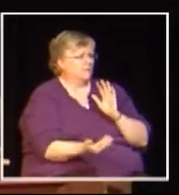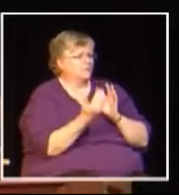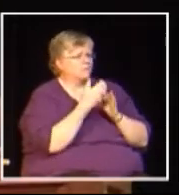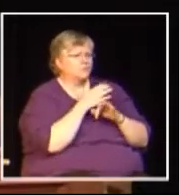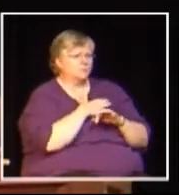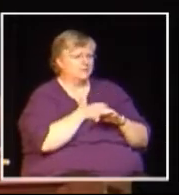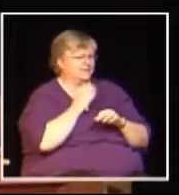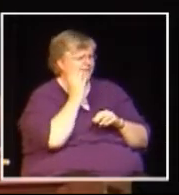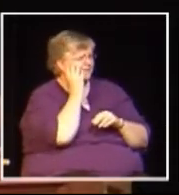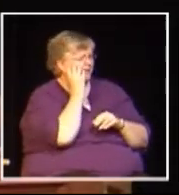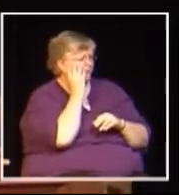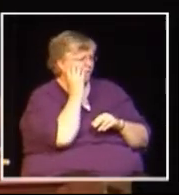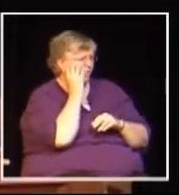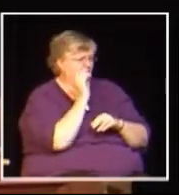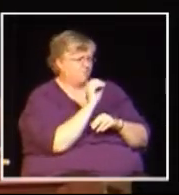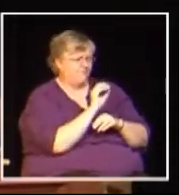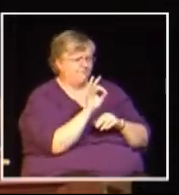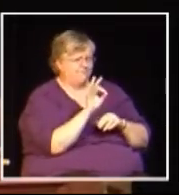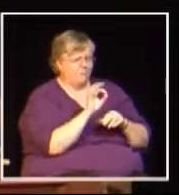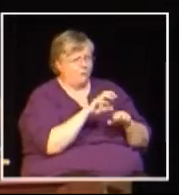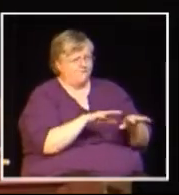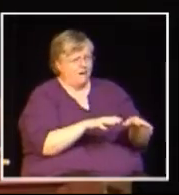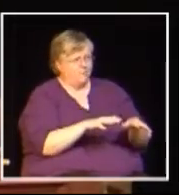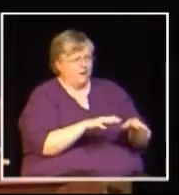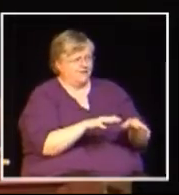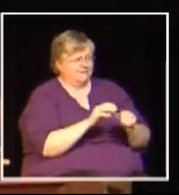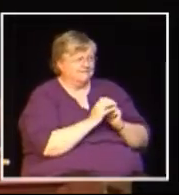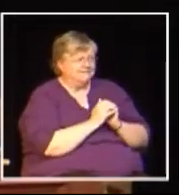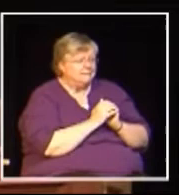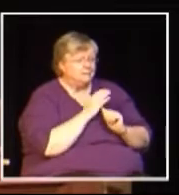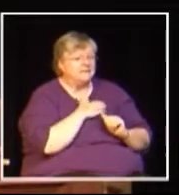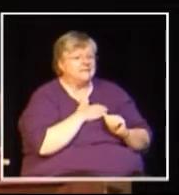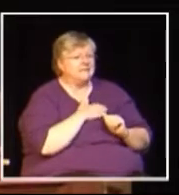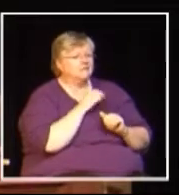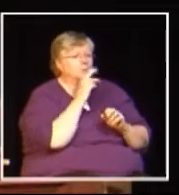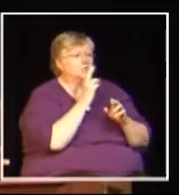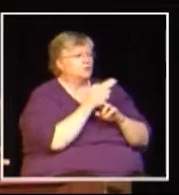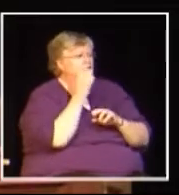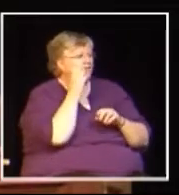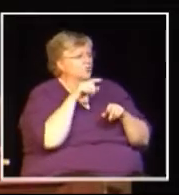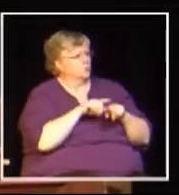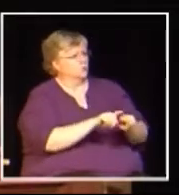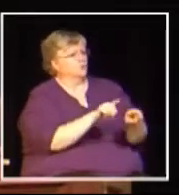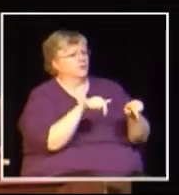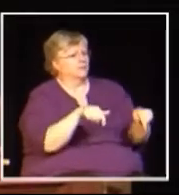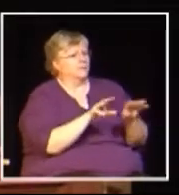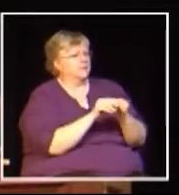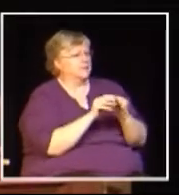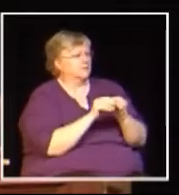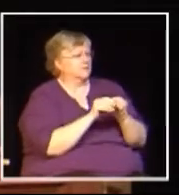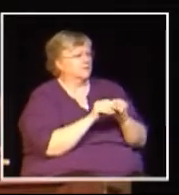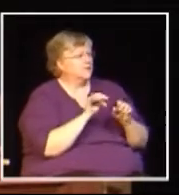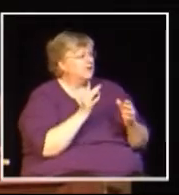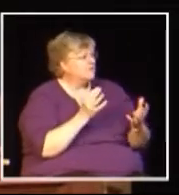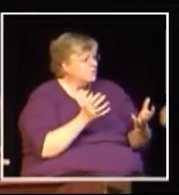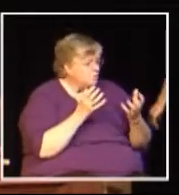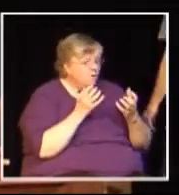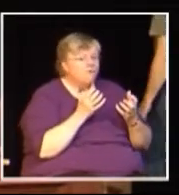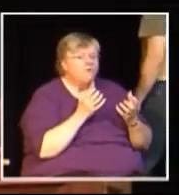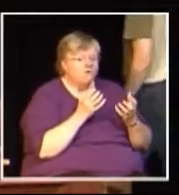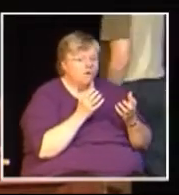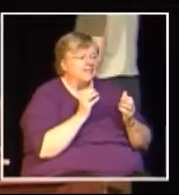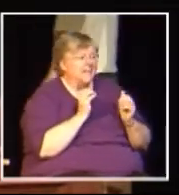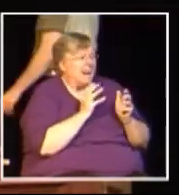.hstpublicforums.ca. And I think that's behind me on the screen. Now, so everybody can hear the